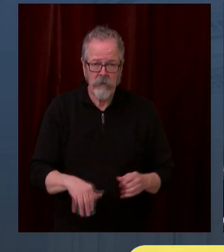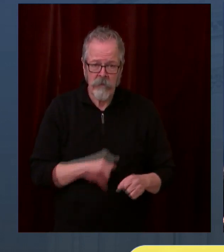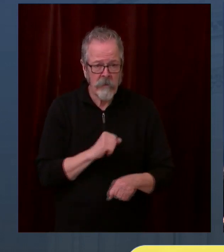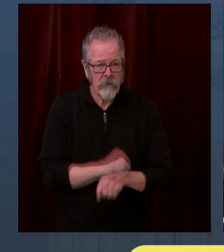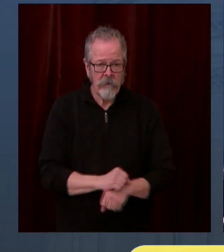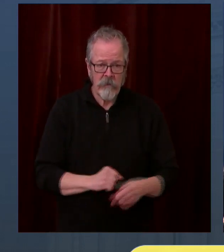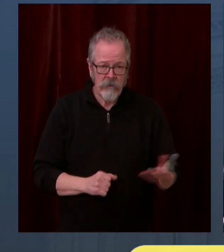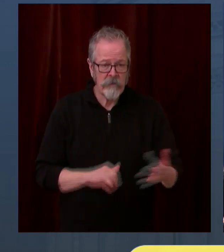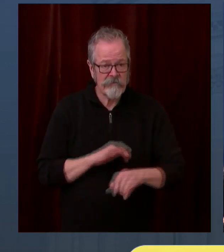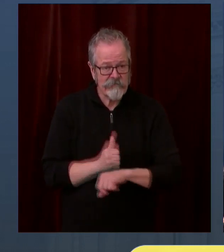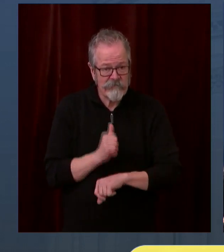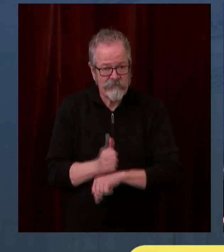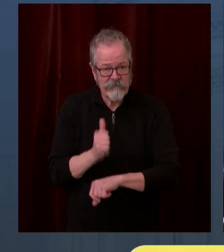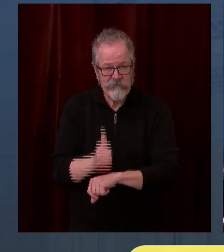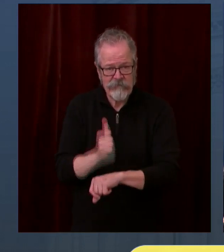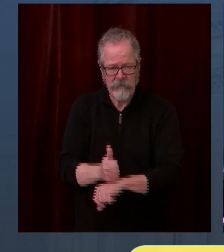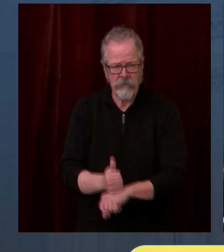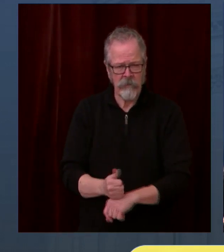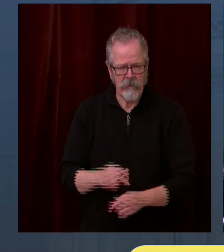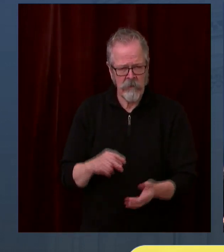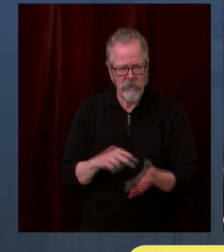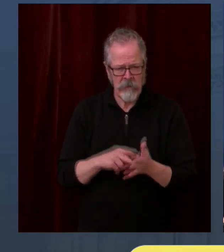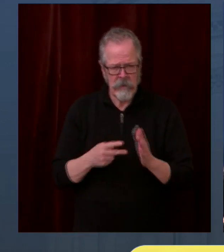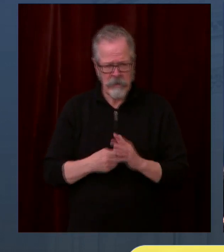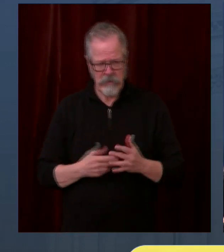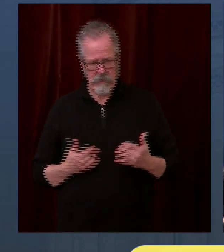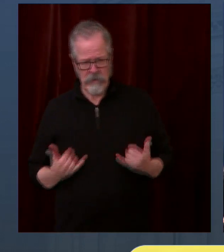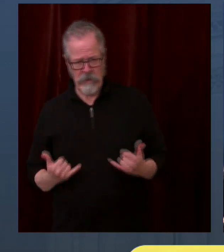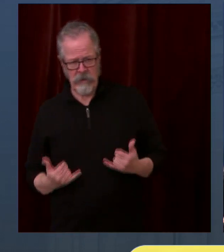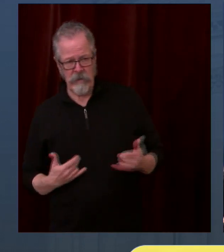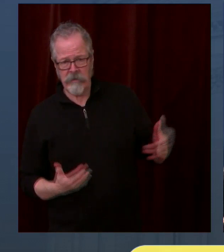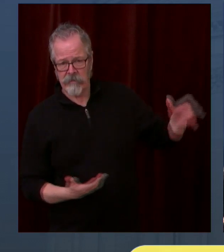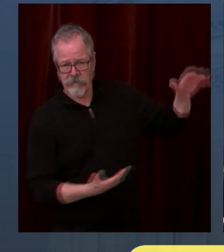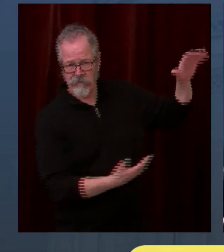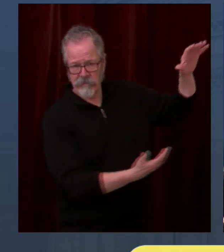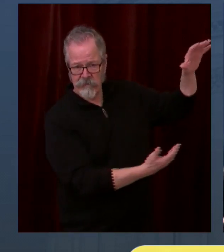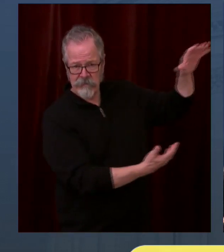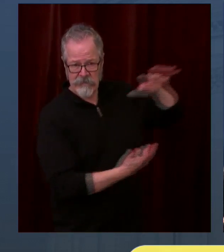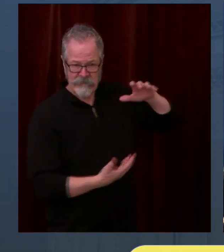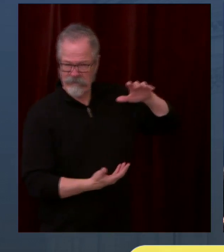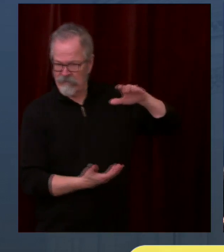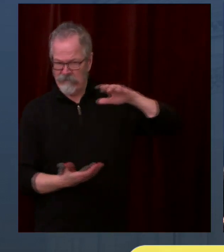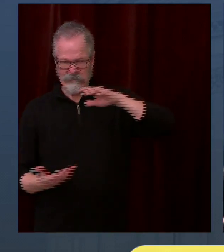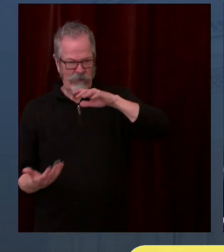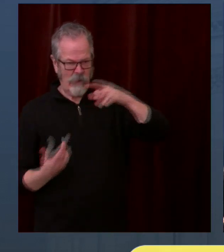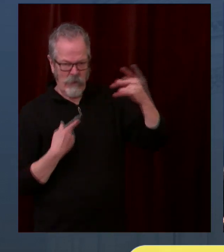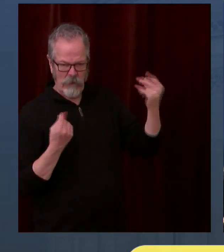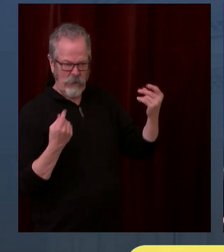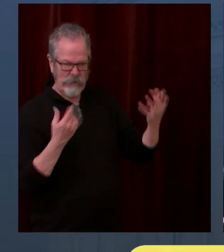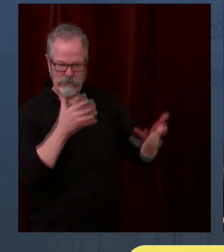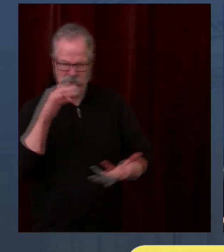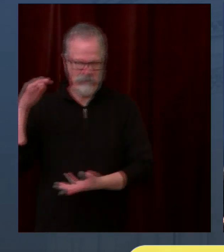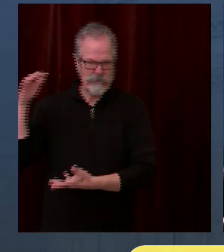with your provider and it turns out that the dosage didn't get there in time